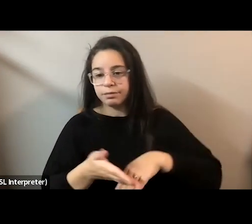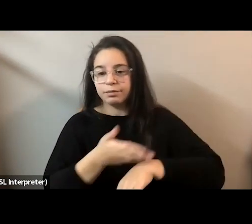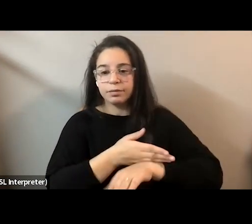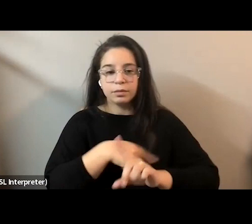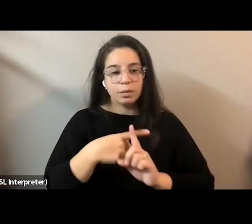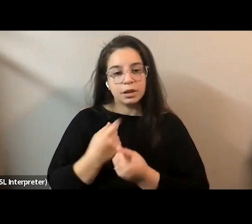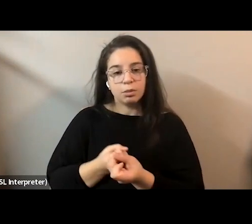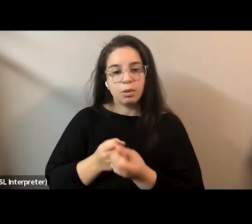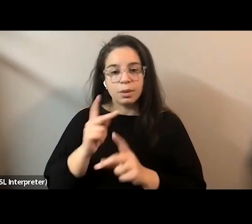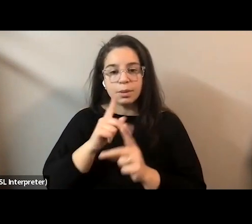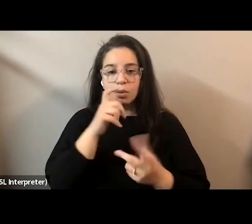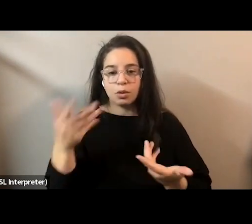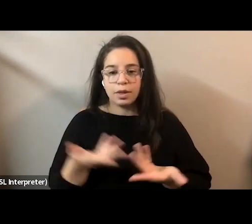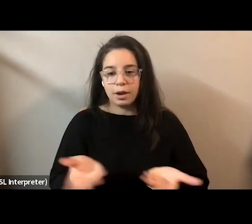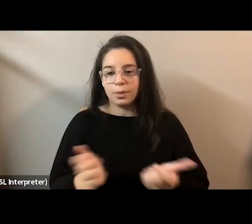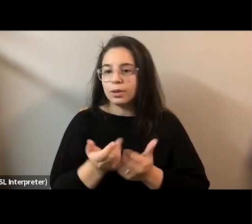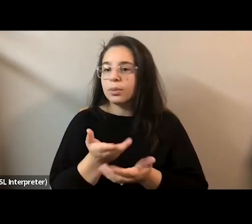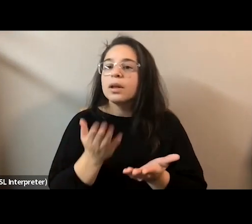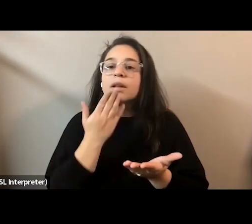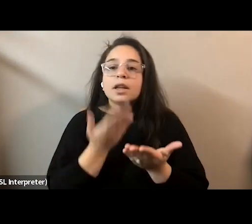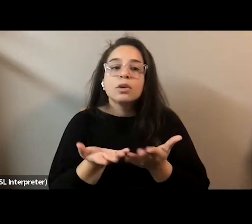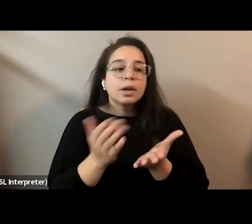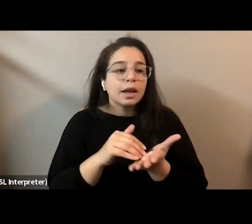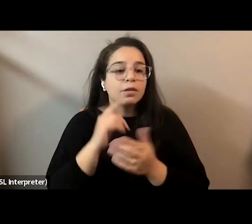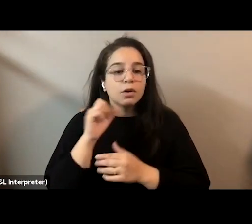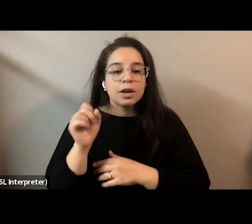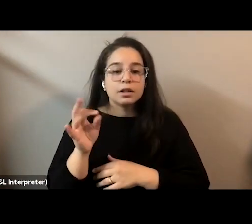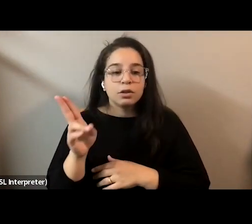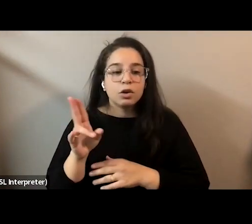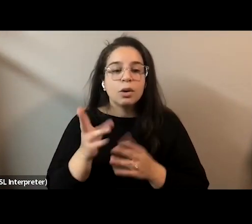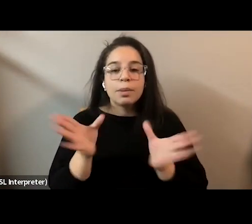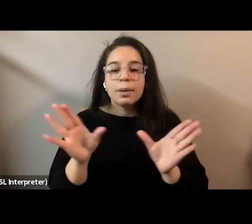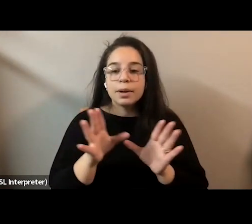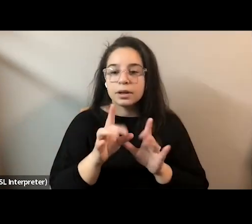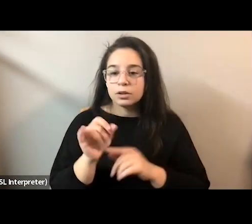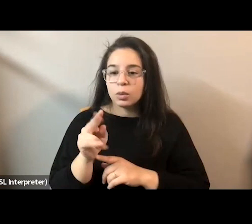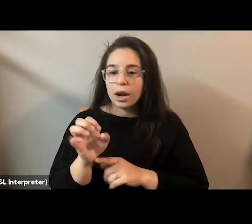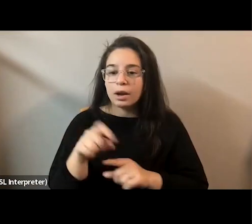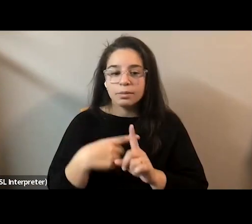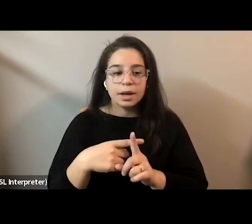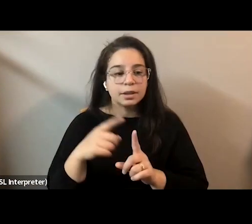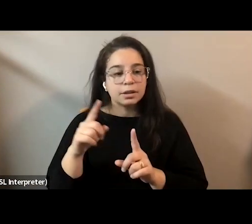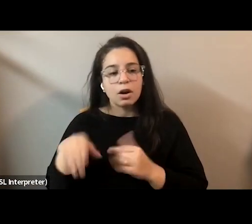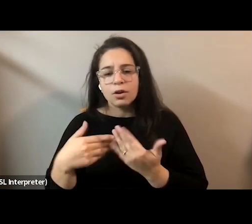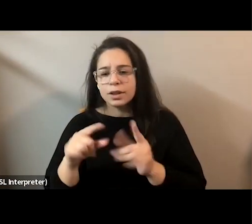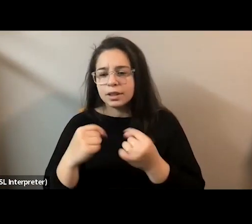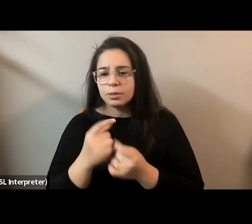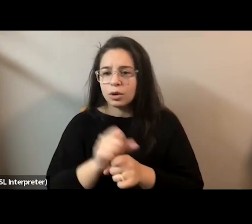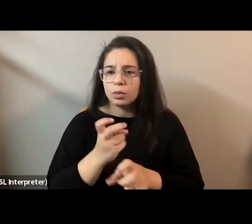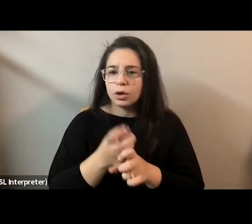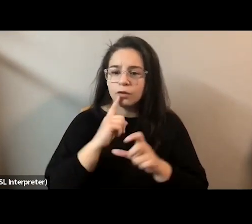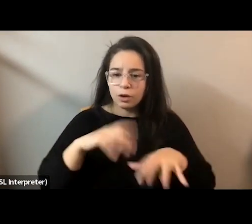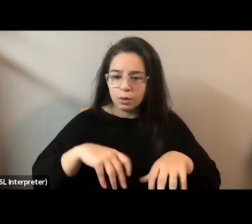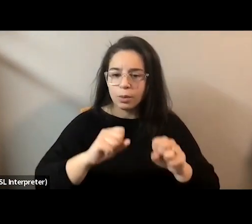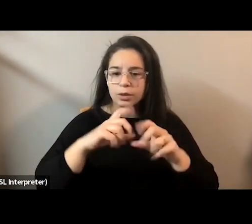support for those surrounding you. Thank you to the SFU Public Square and Resilience BC teams for all of their hard work on organizing this event